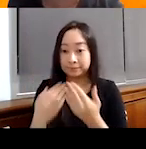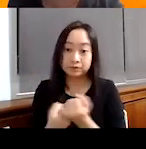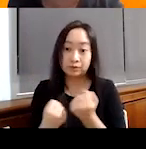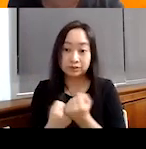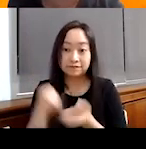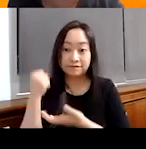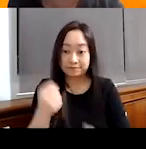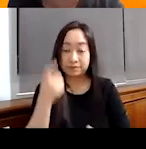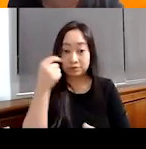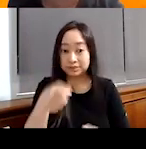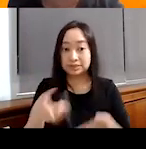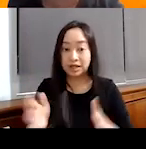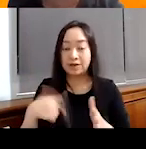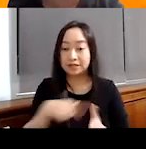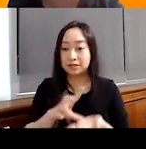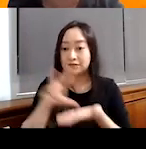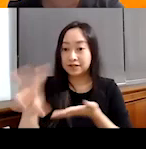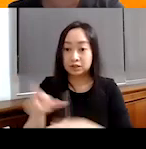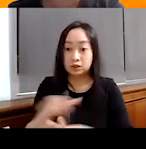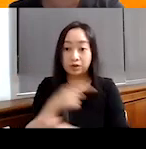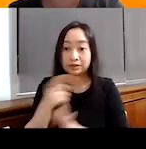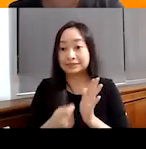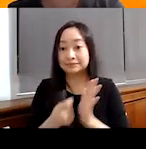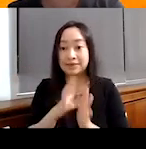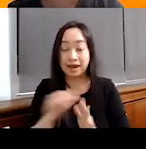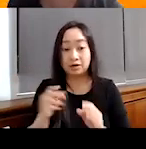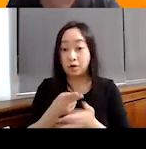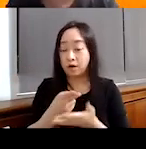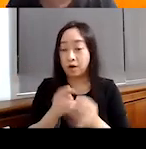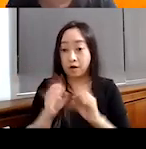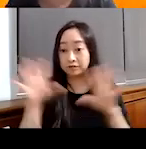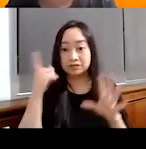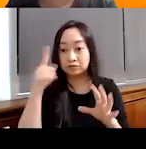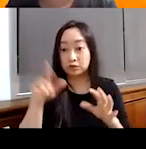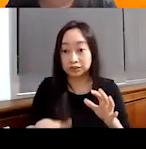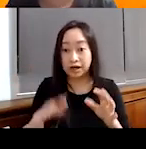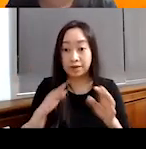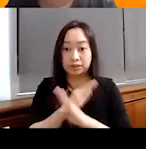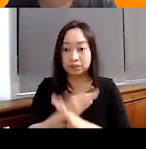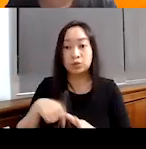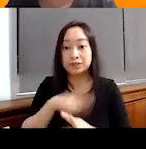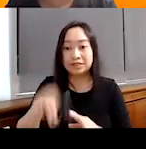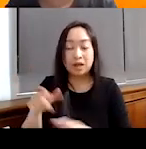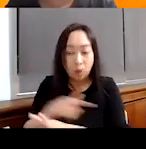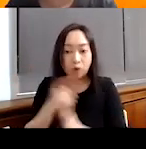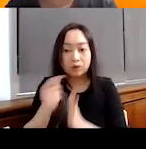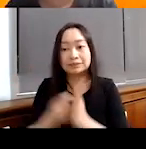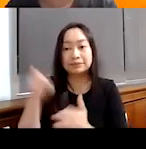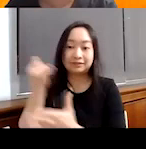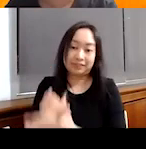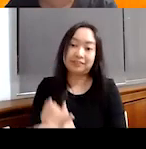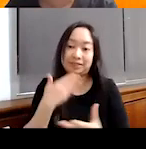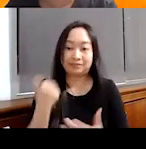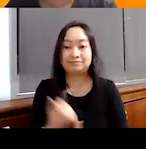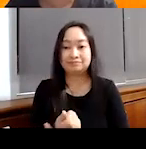it enables us to invest long-term and honestly for child protection, we, we need a long-term intervention. Um,